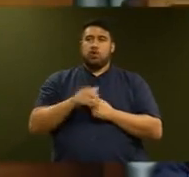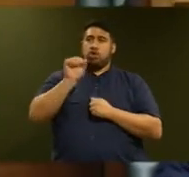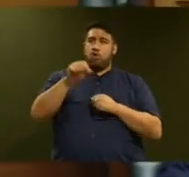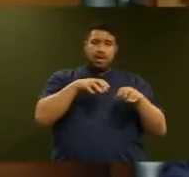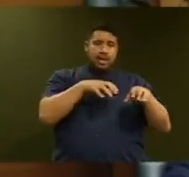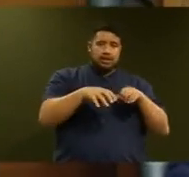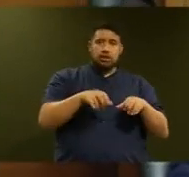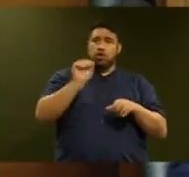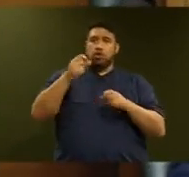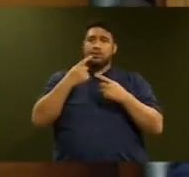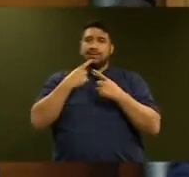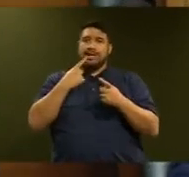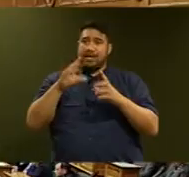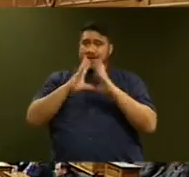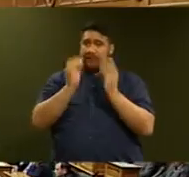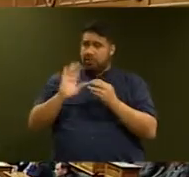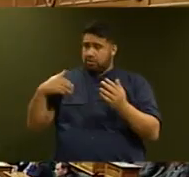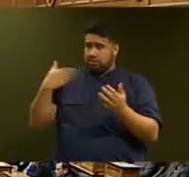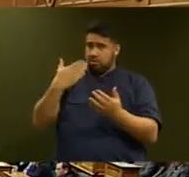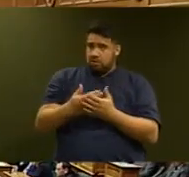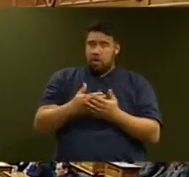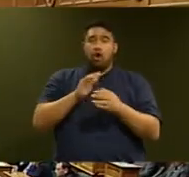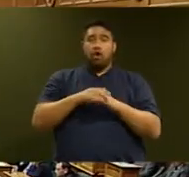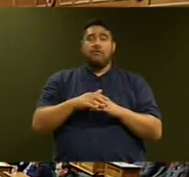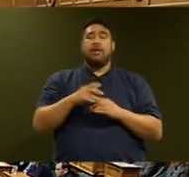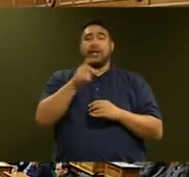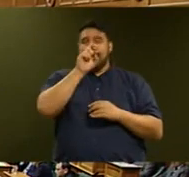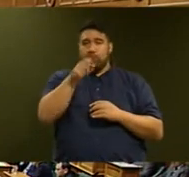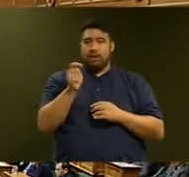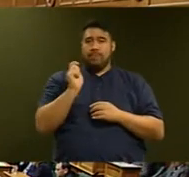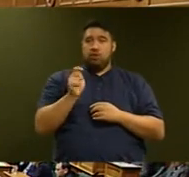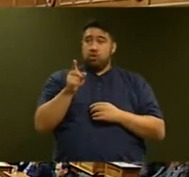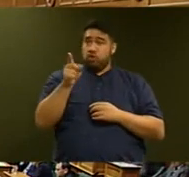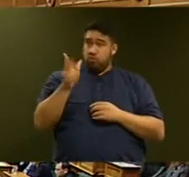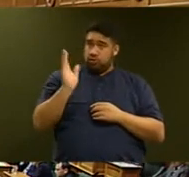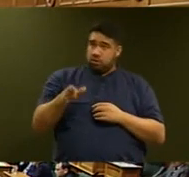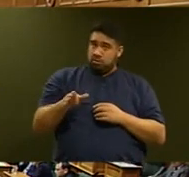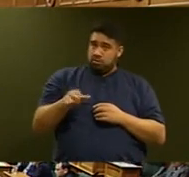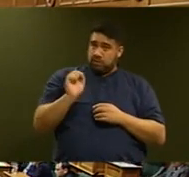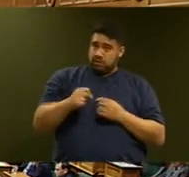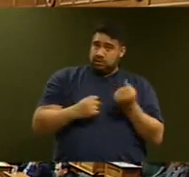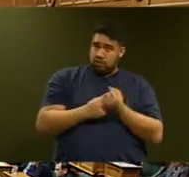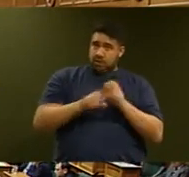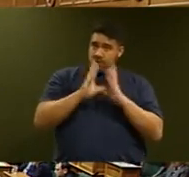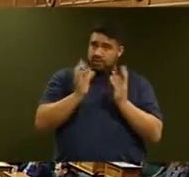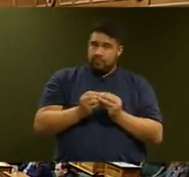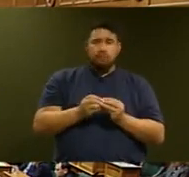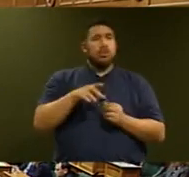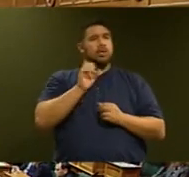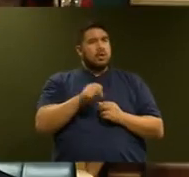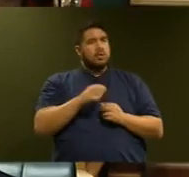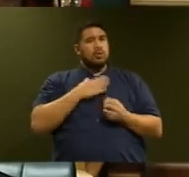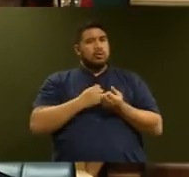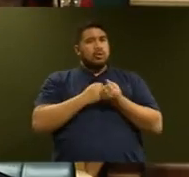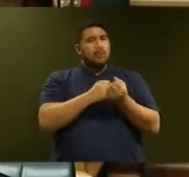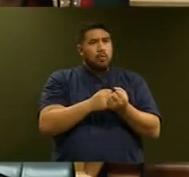on KiwiBuild? The Honourable Phil Twyford. I stand by our actions in building modest homes for New Zealanders with